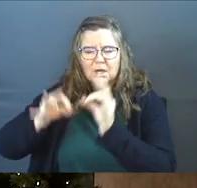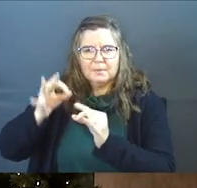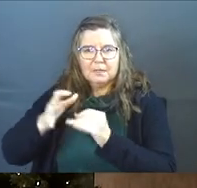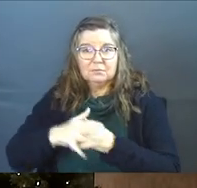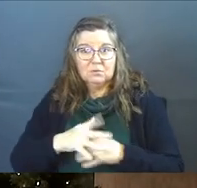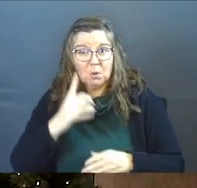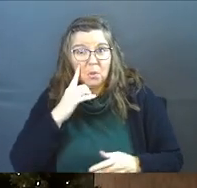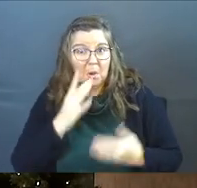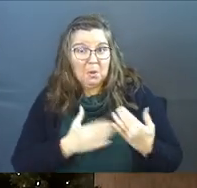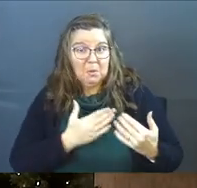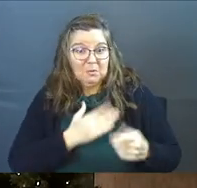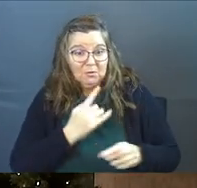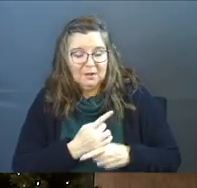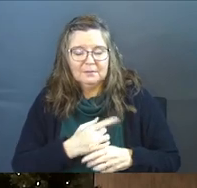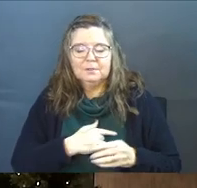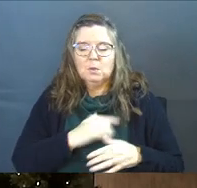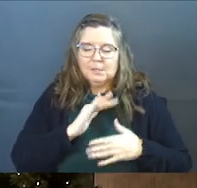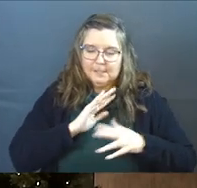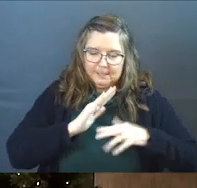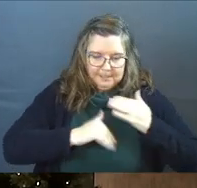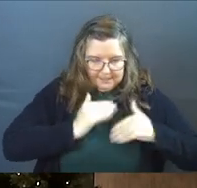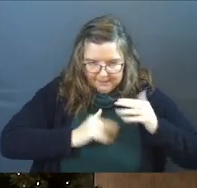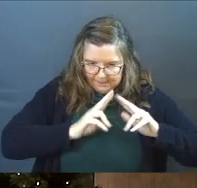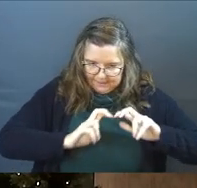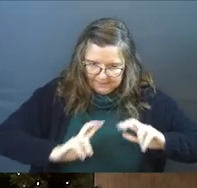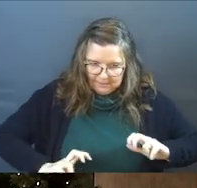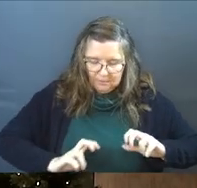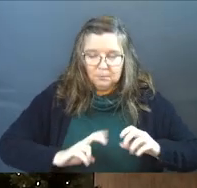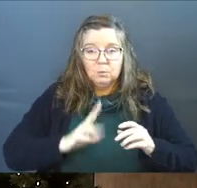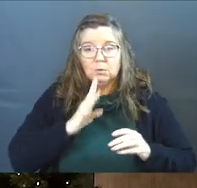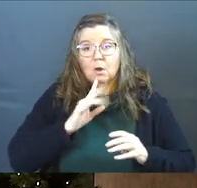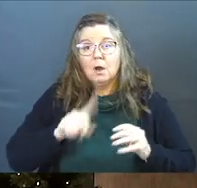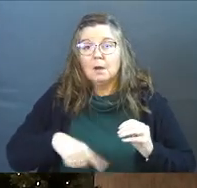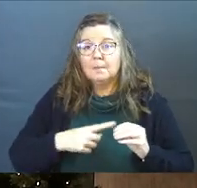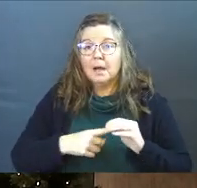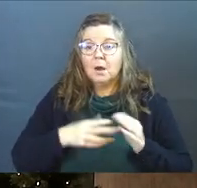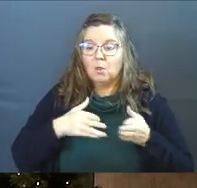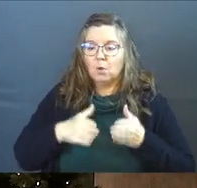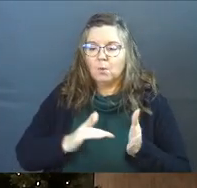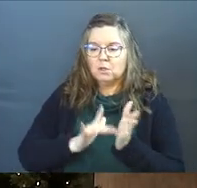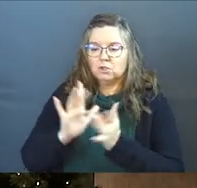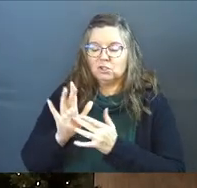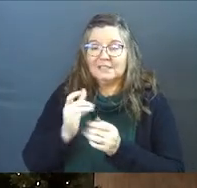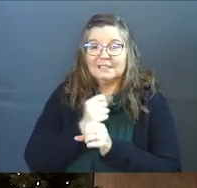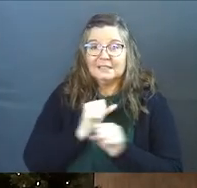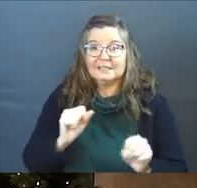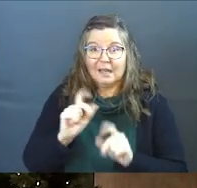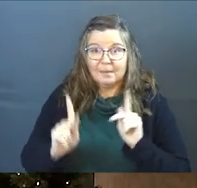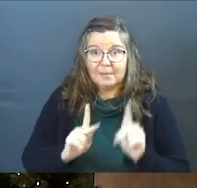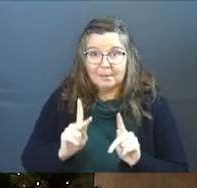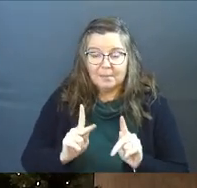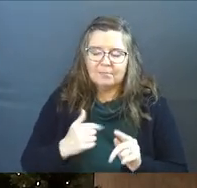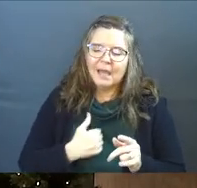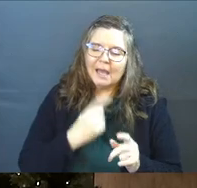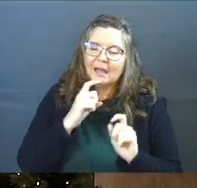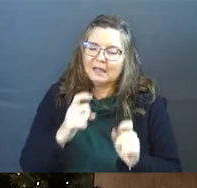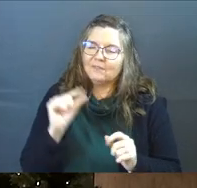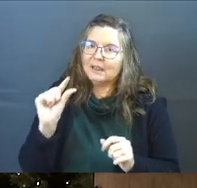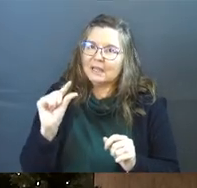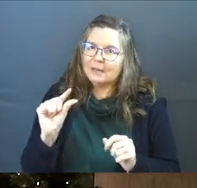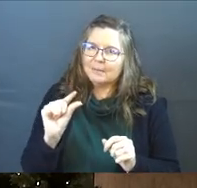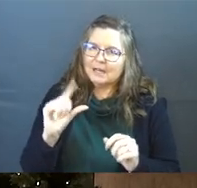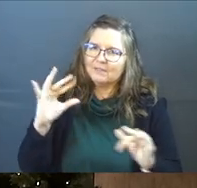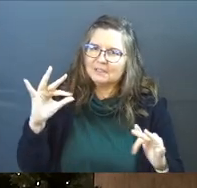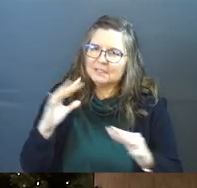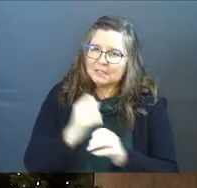kind of a thing, right? So we went after that, and it got us talking about the way Jesus saves people, and I'll just give you a little